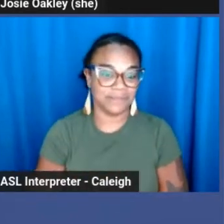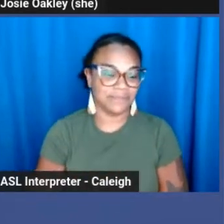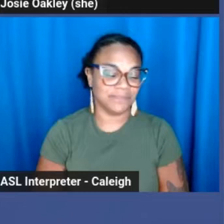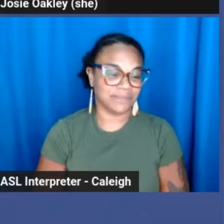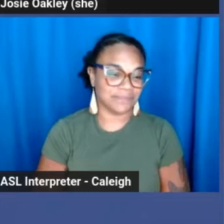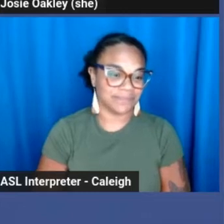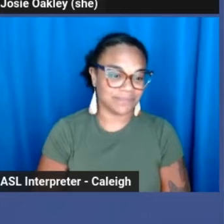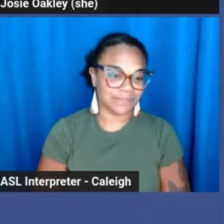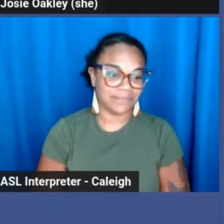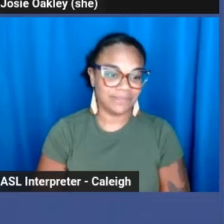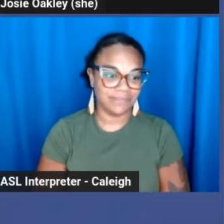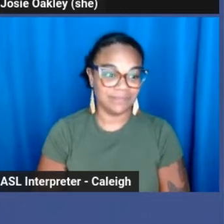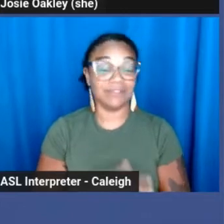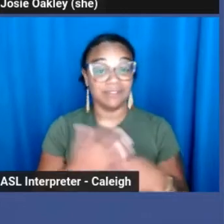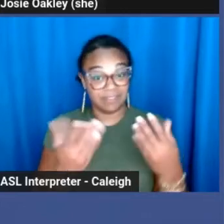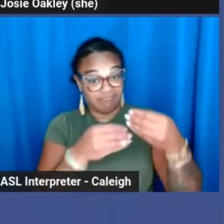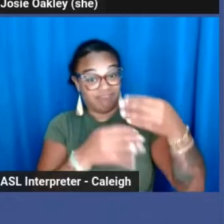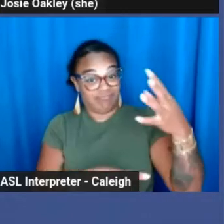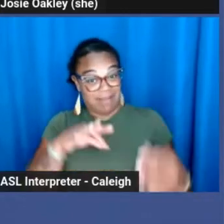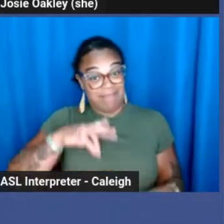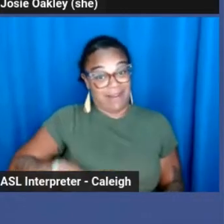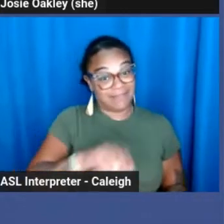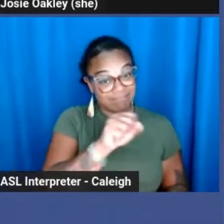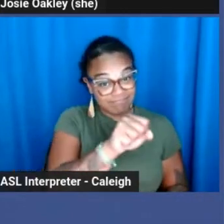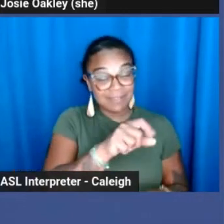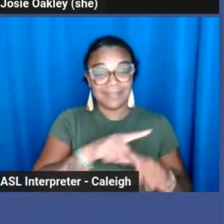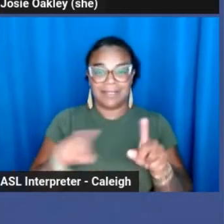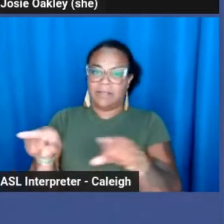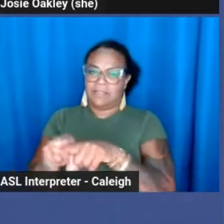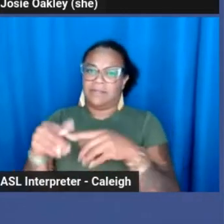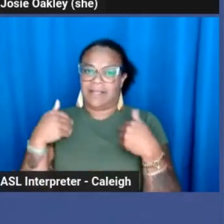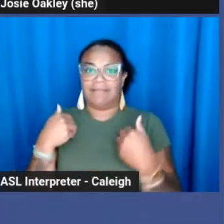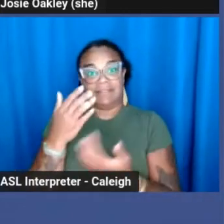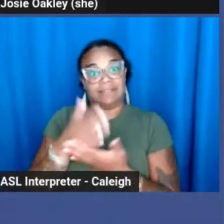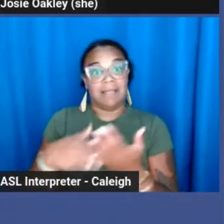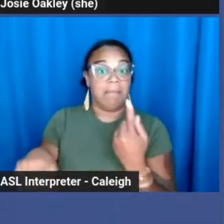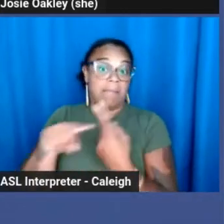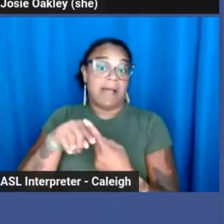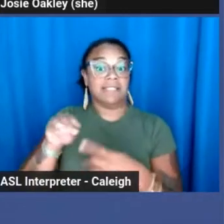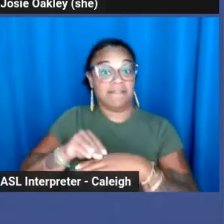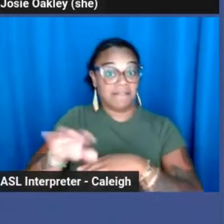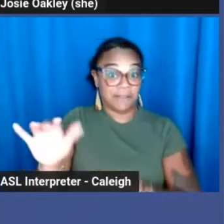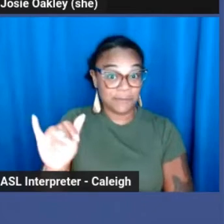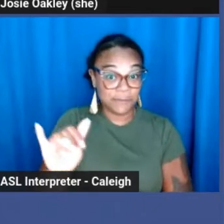So in addition to those benefits, there's also some positive side effects that can come from this.